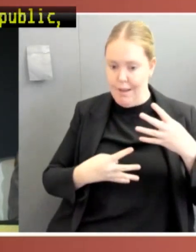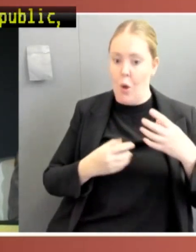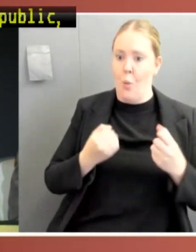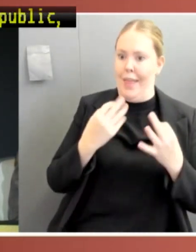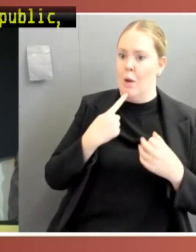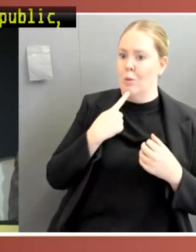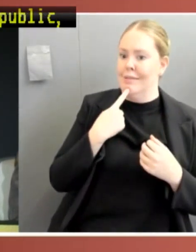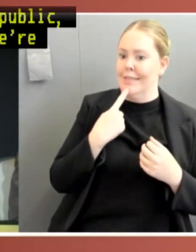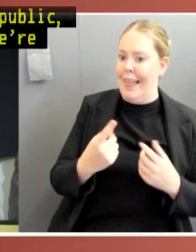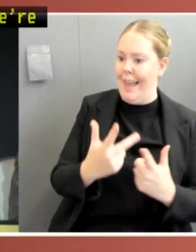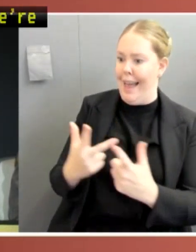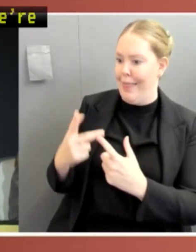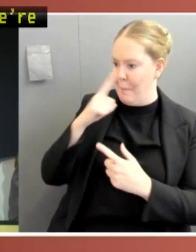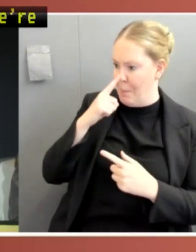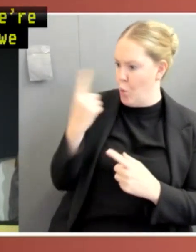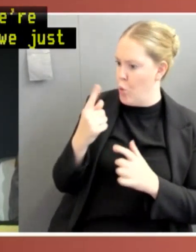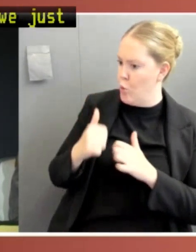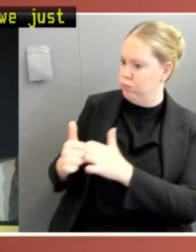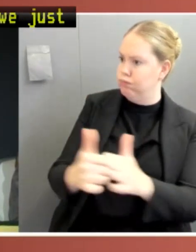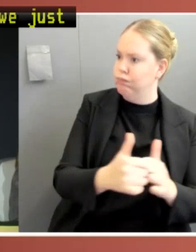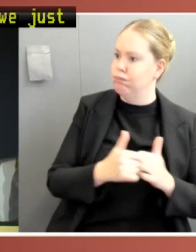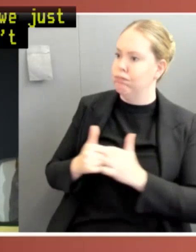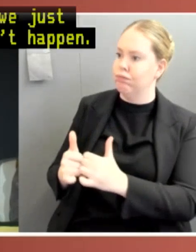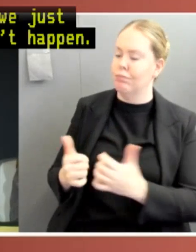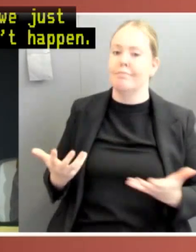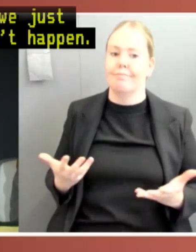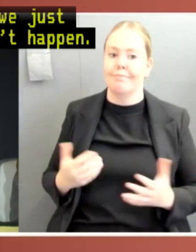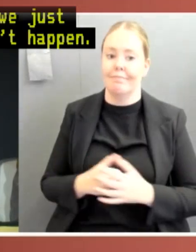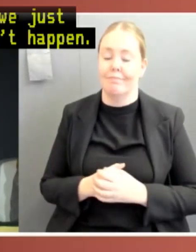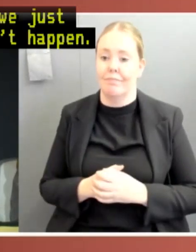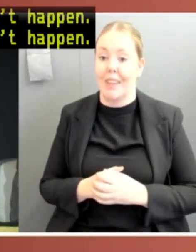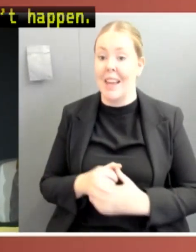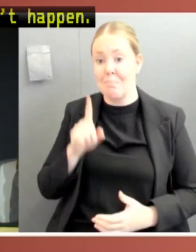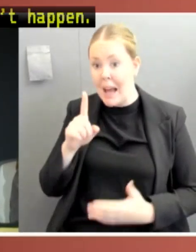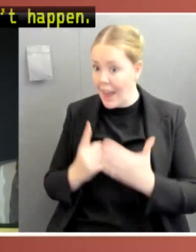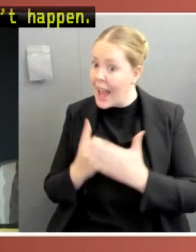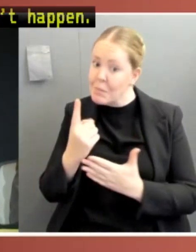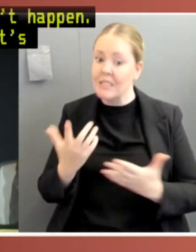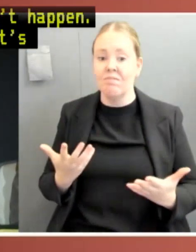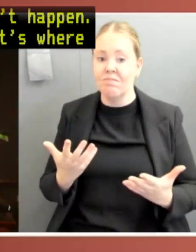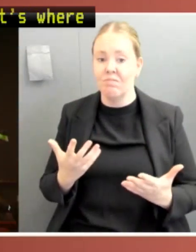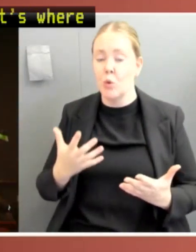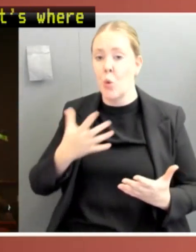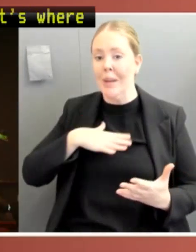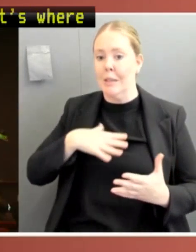surely that wouldn't happen. But again, it did. And that's where I think there's a lesson to be learned. Thank you.